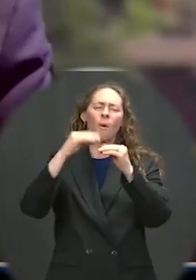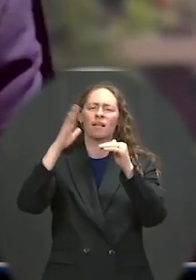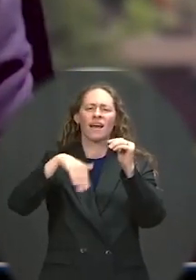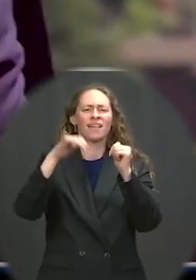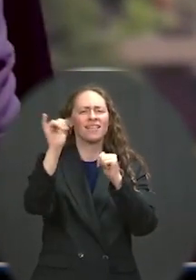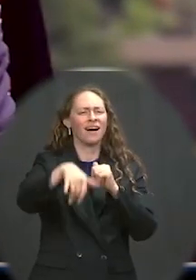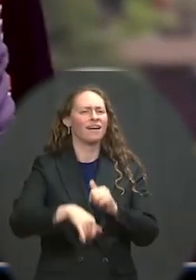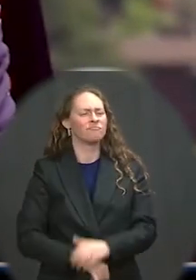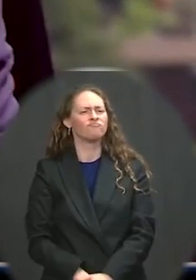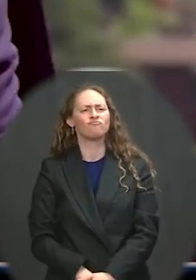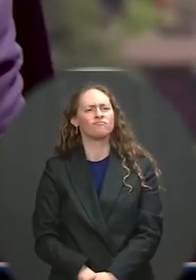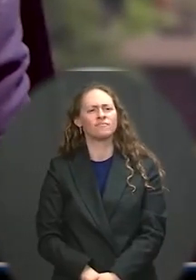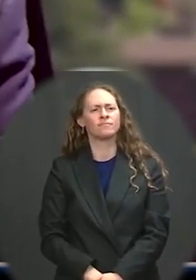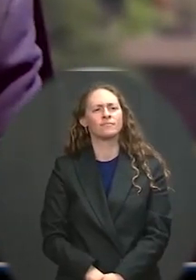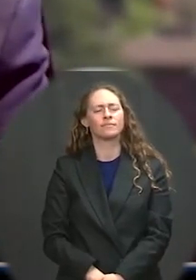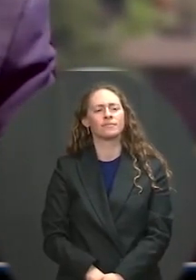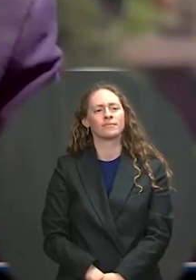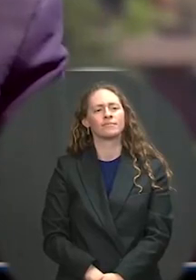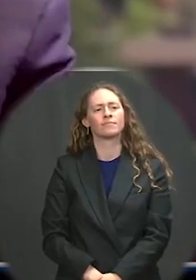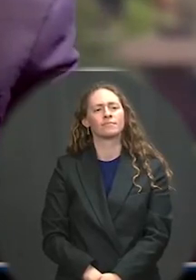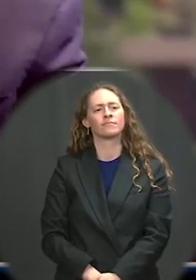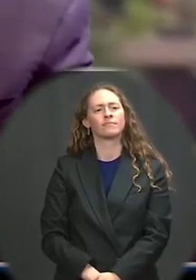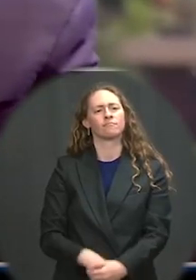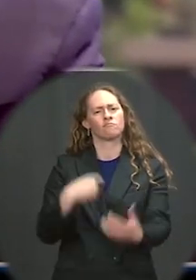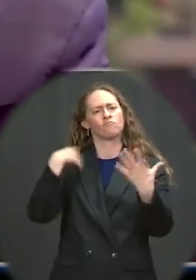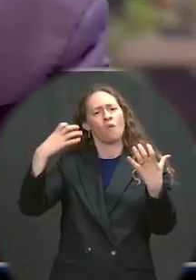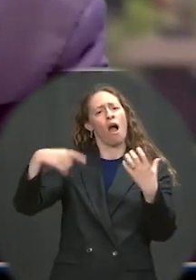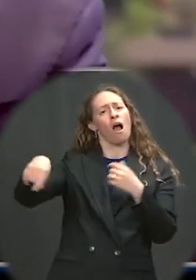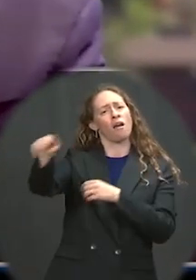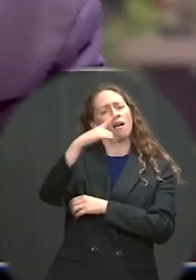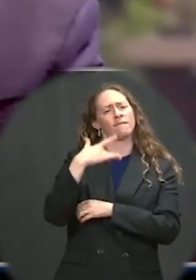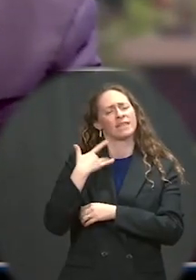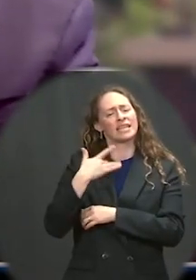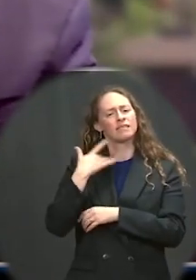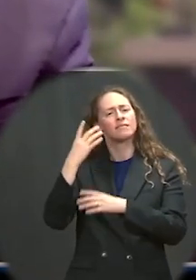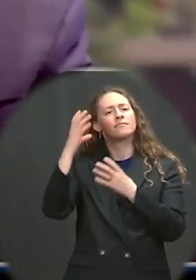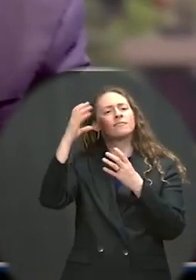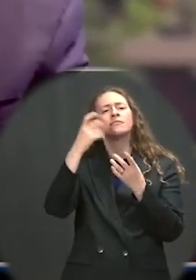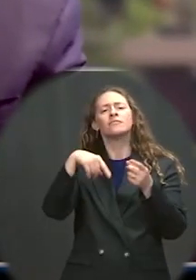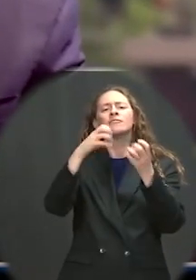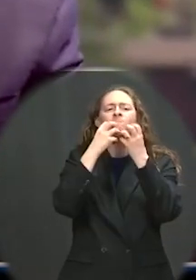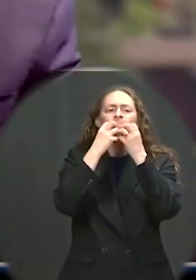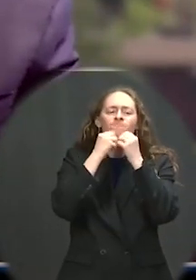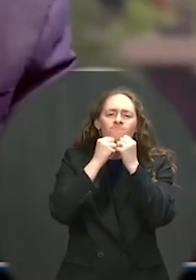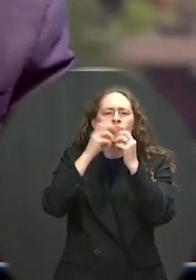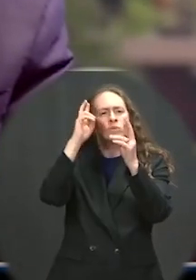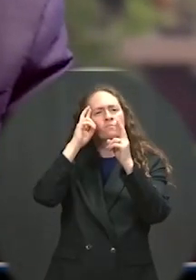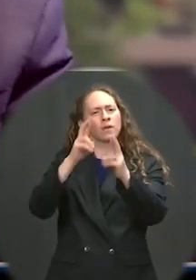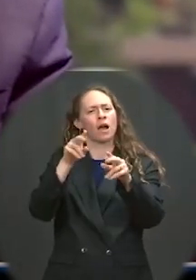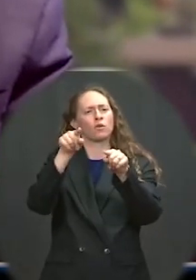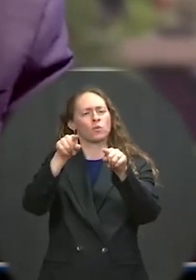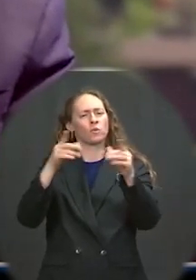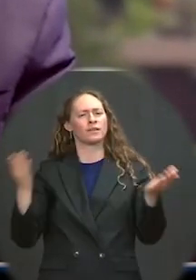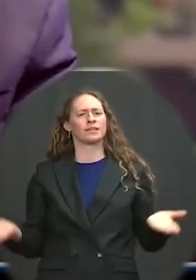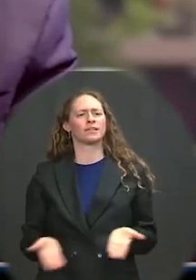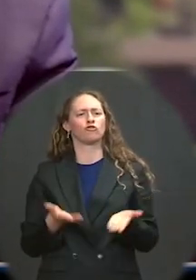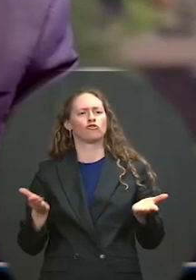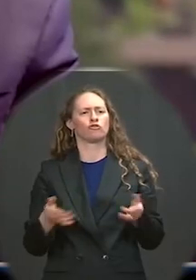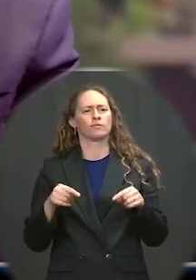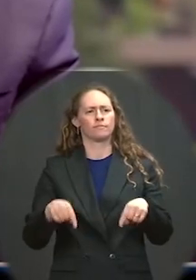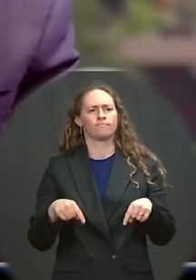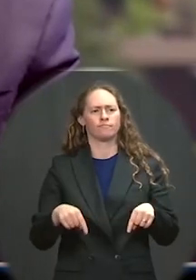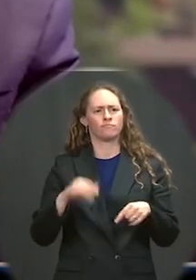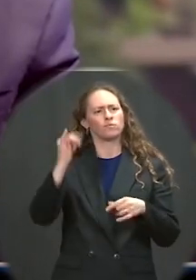why my administration is committed to taking on the scourge of sexual assault and harassment in the military. We're joining a — you're joining a